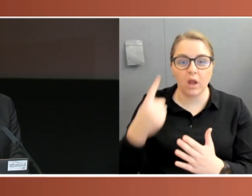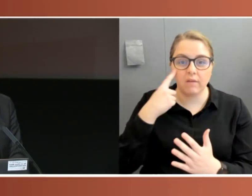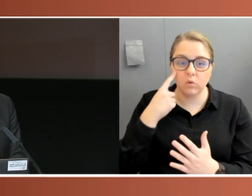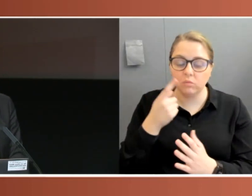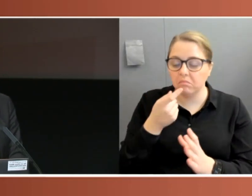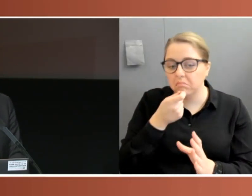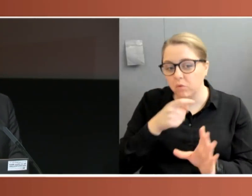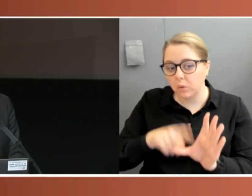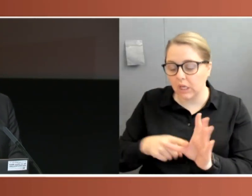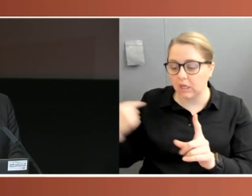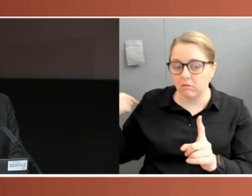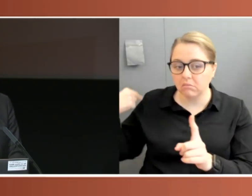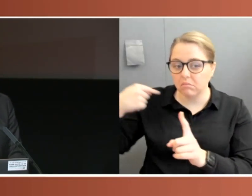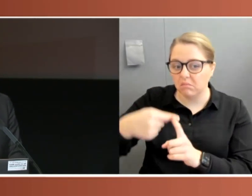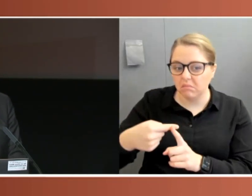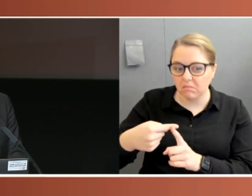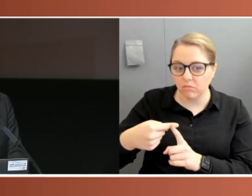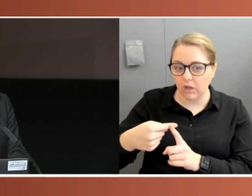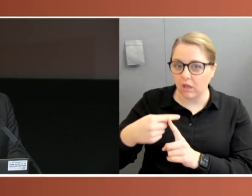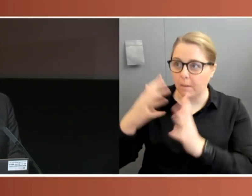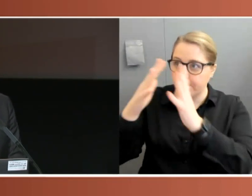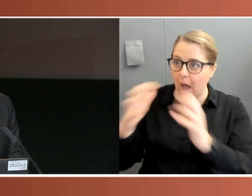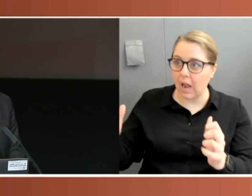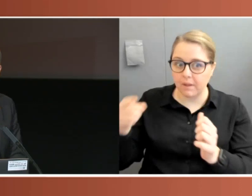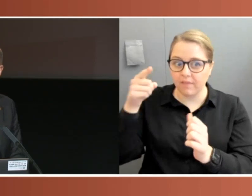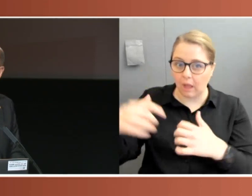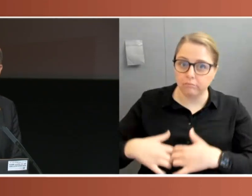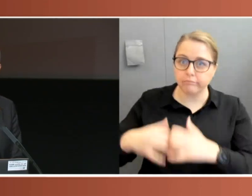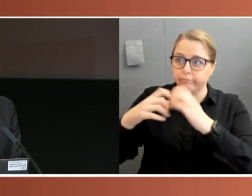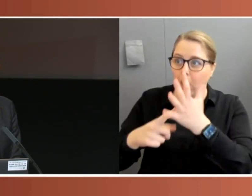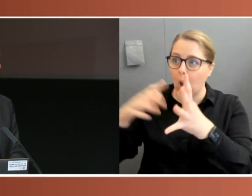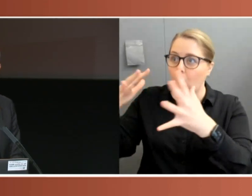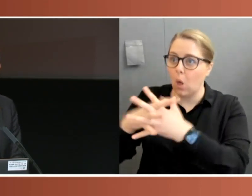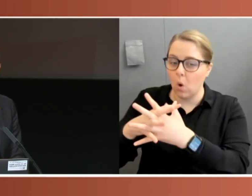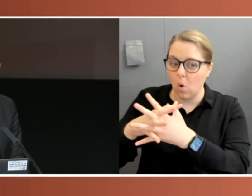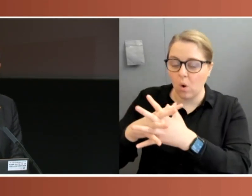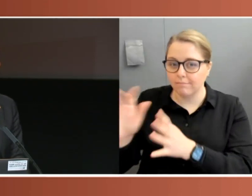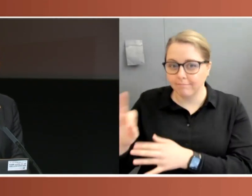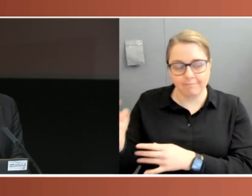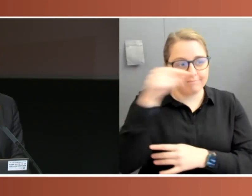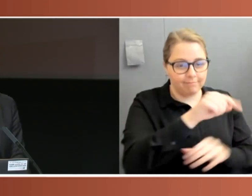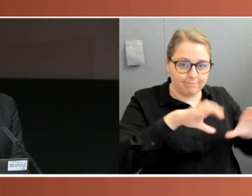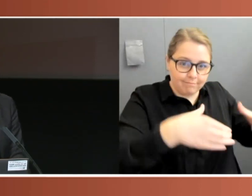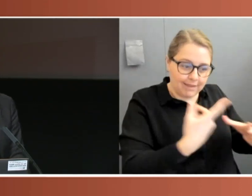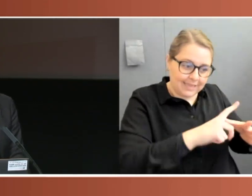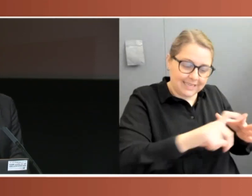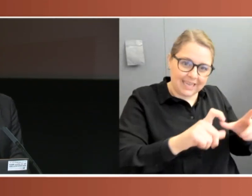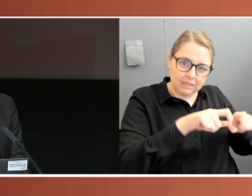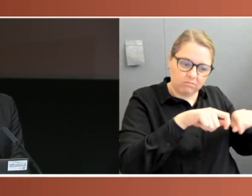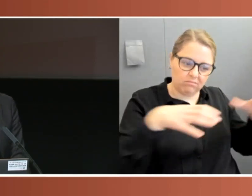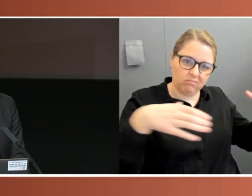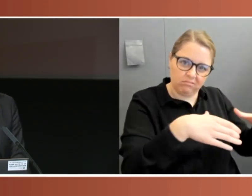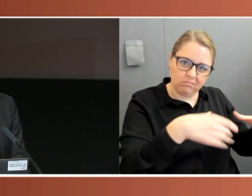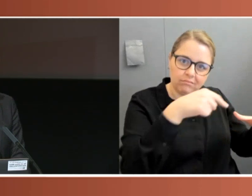increasingly is not even made by parliament. It's made on behalf of parliament by the executive. And that's certainly borne out by the pandemic.